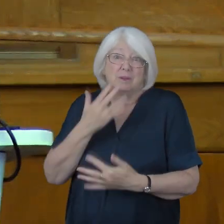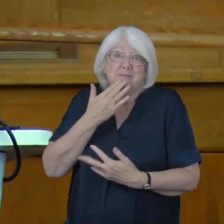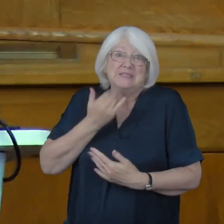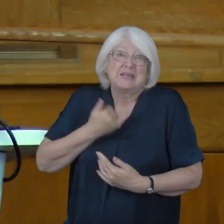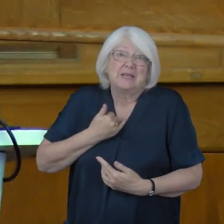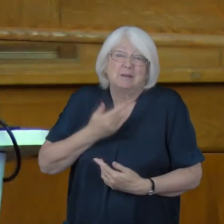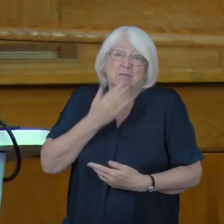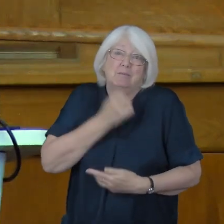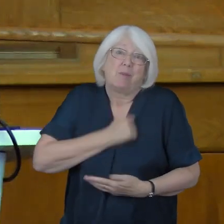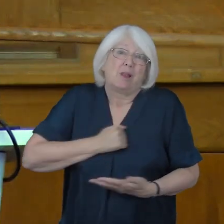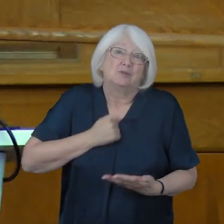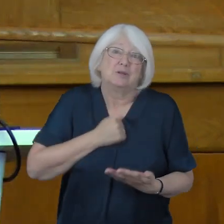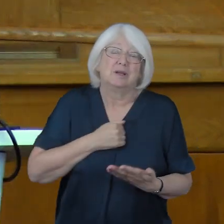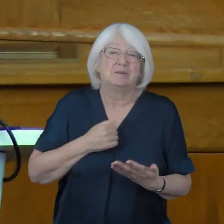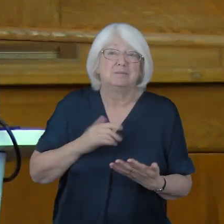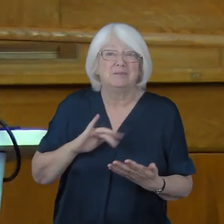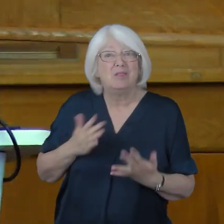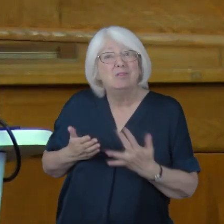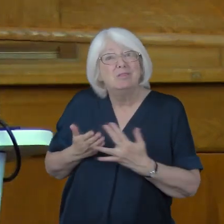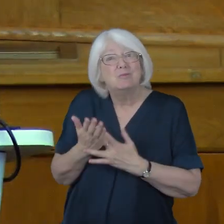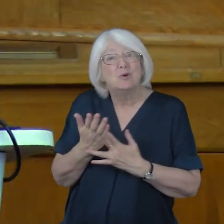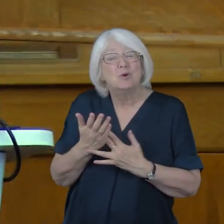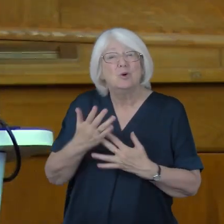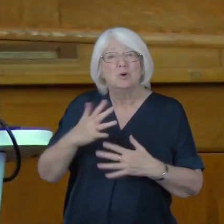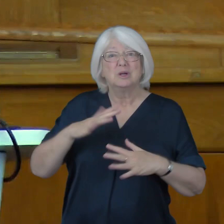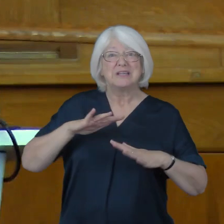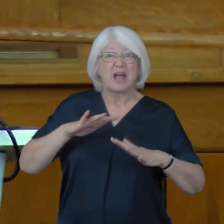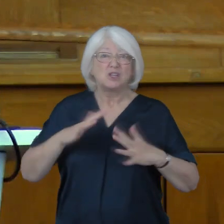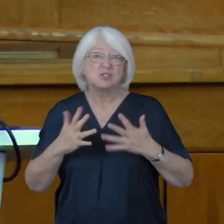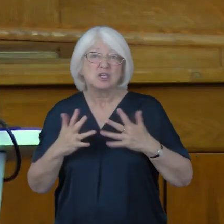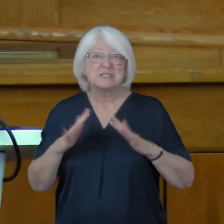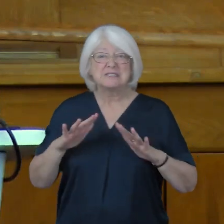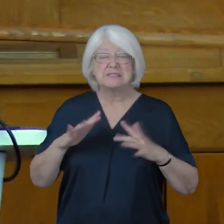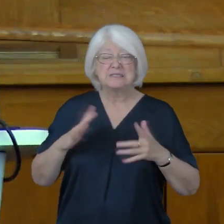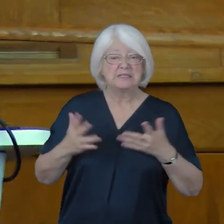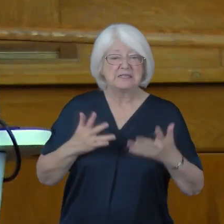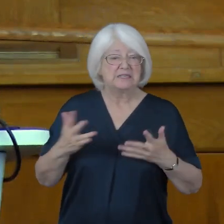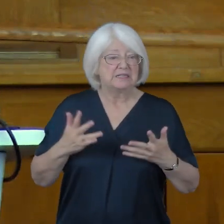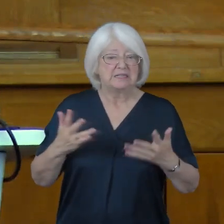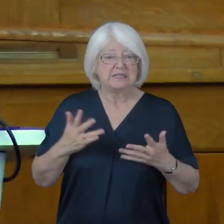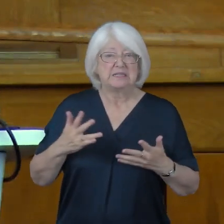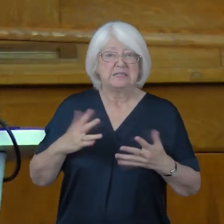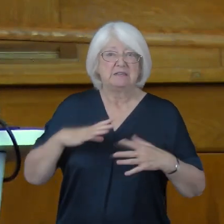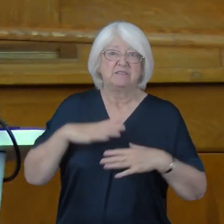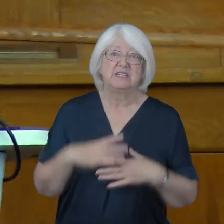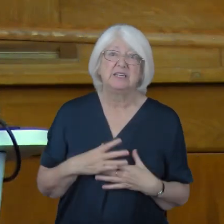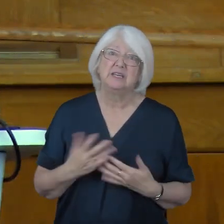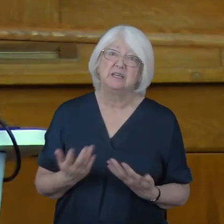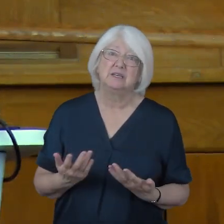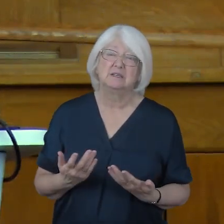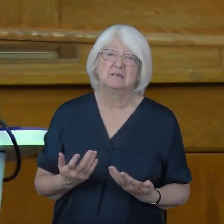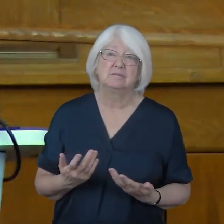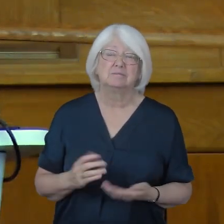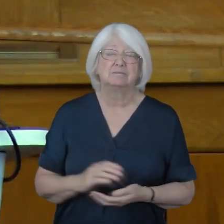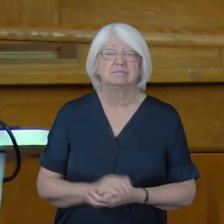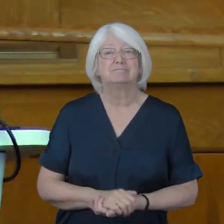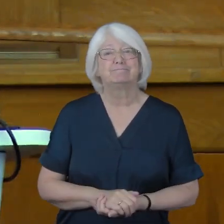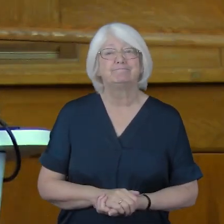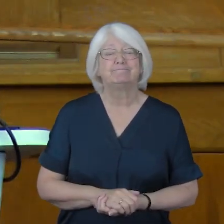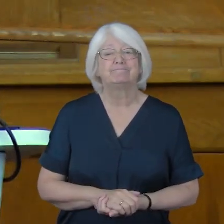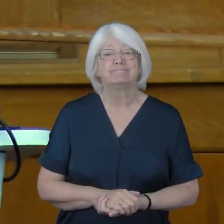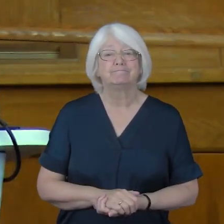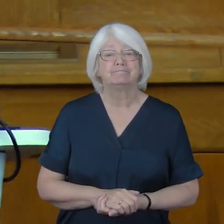perhaps through that uncertainty fatigue. It may make us, the